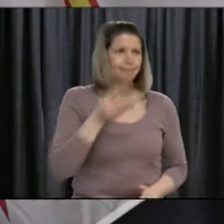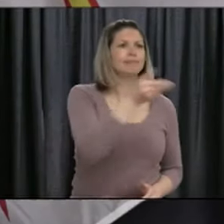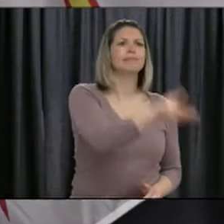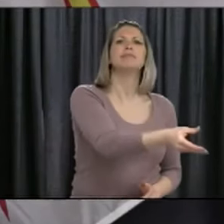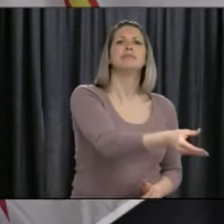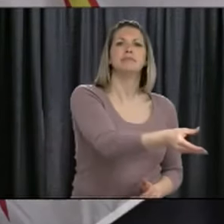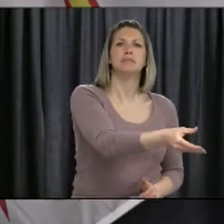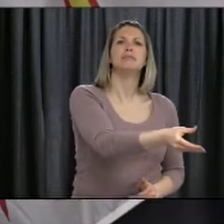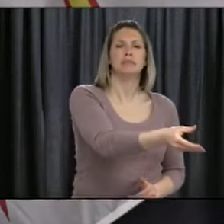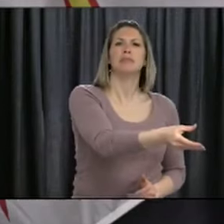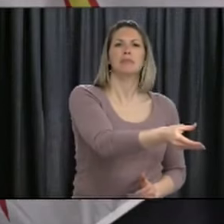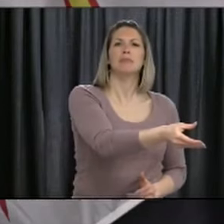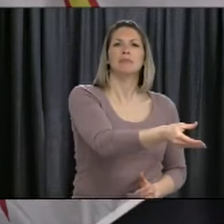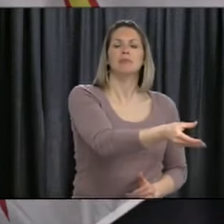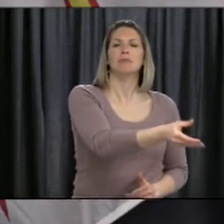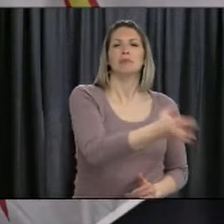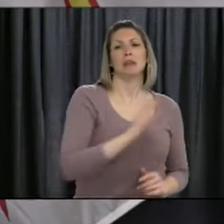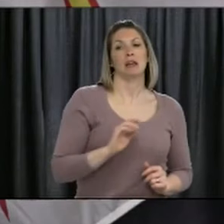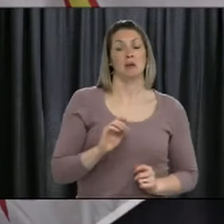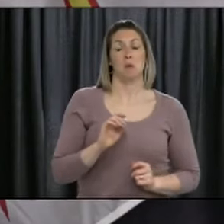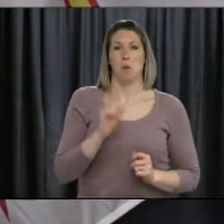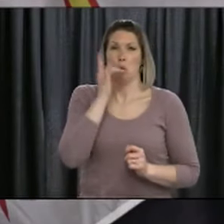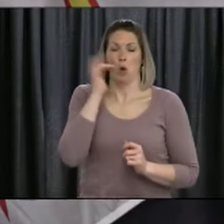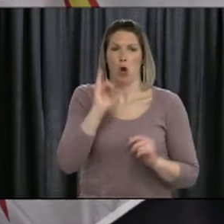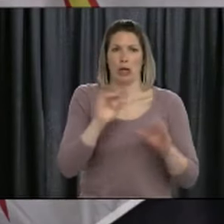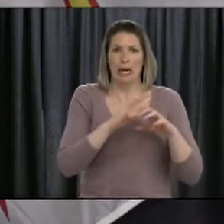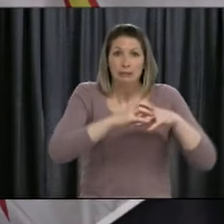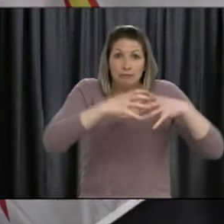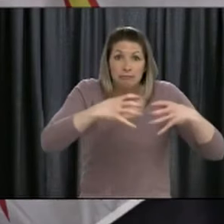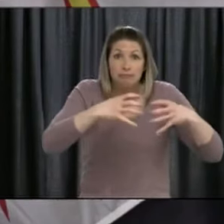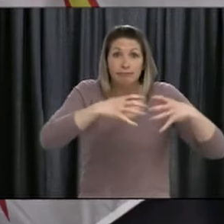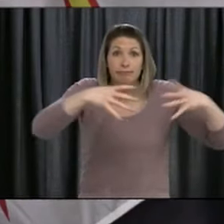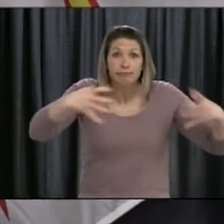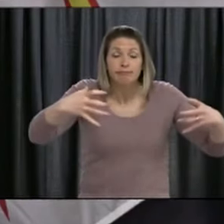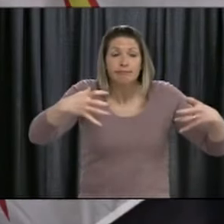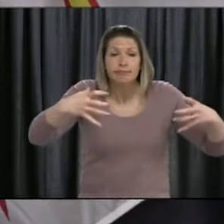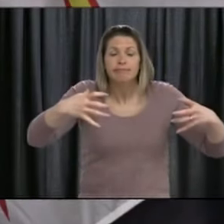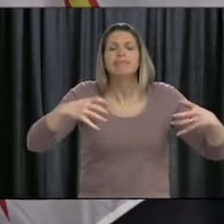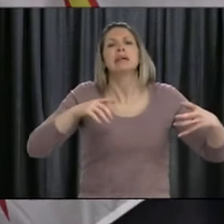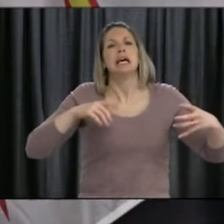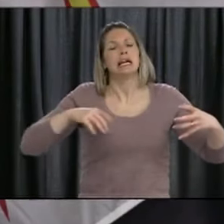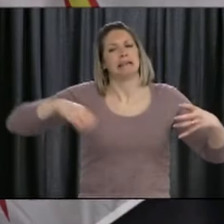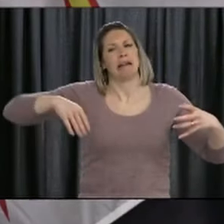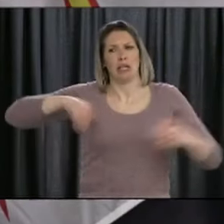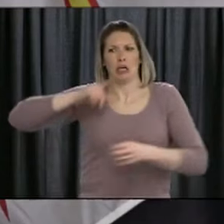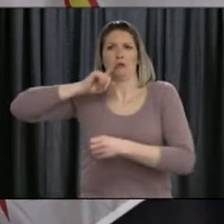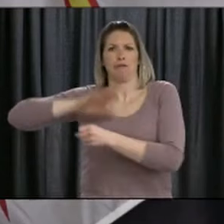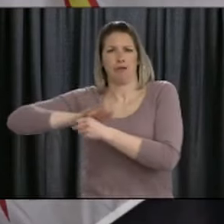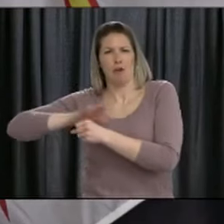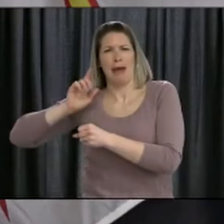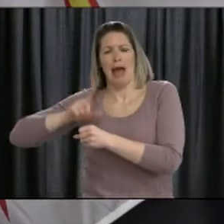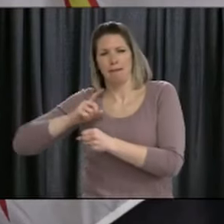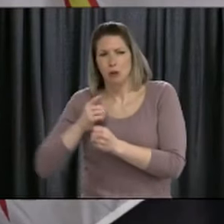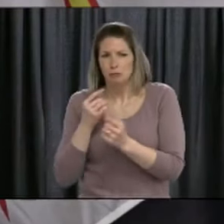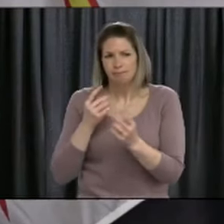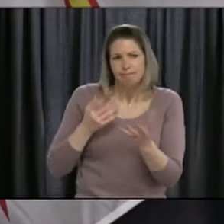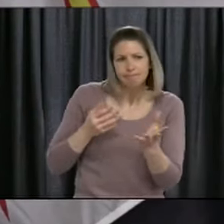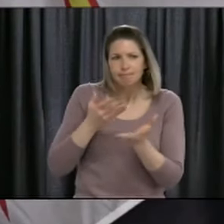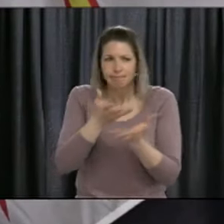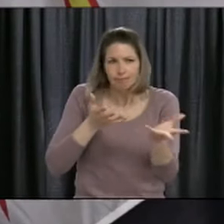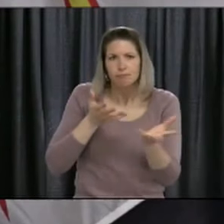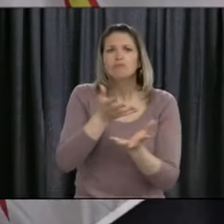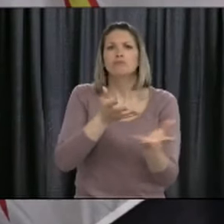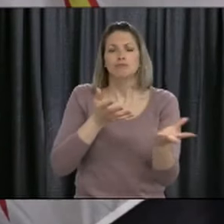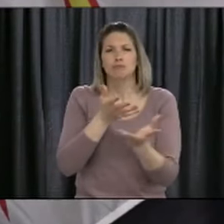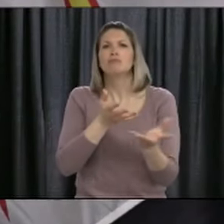ultimately the education and early childhood development along with their child care providers